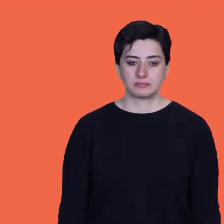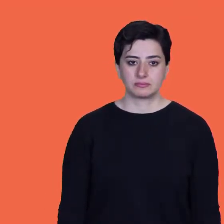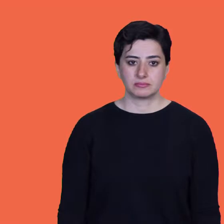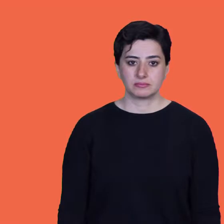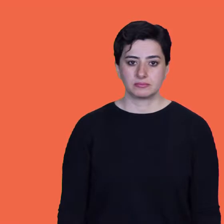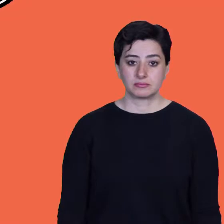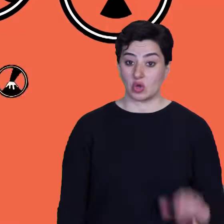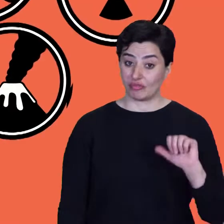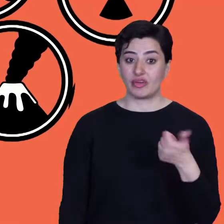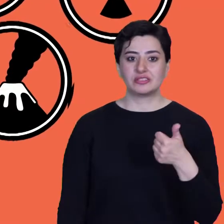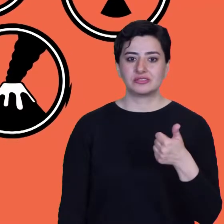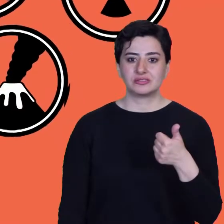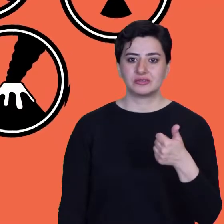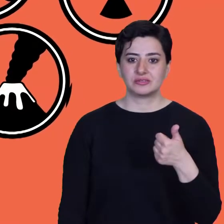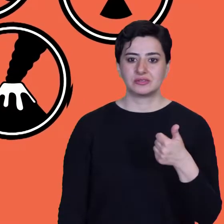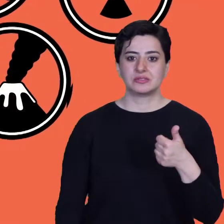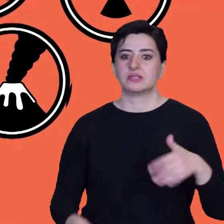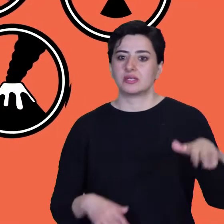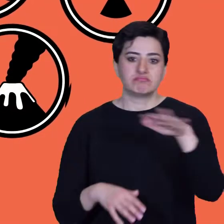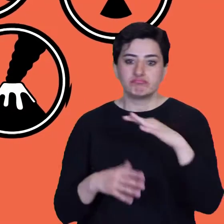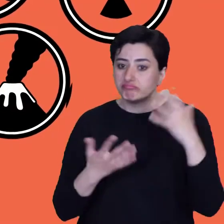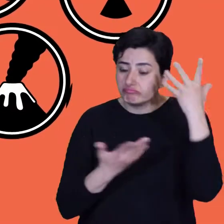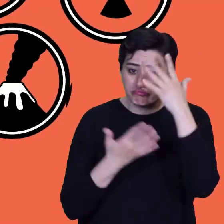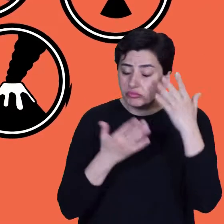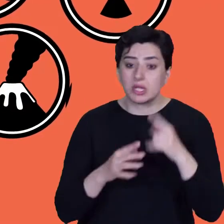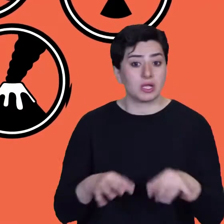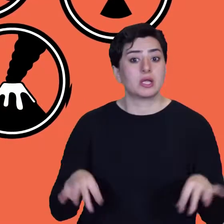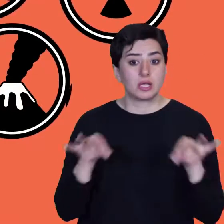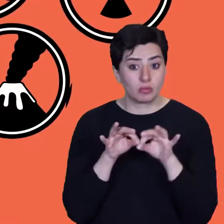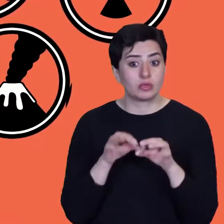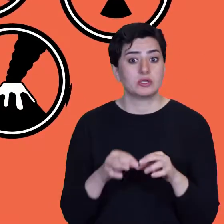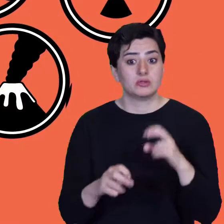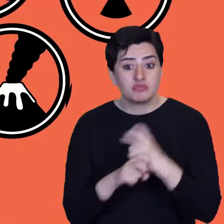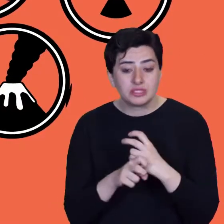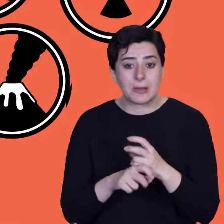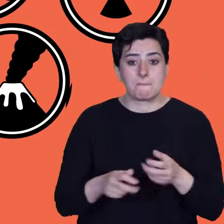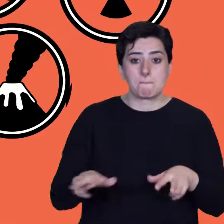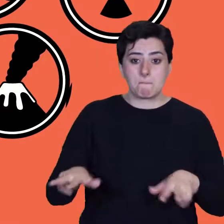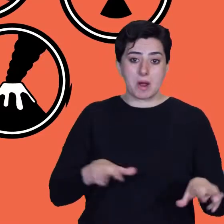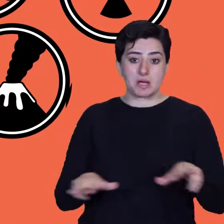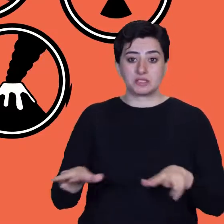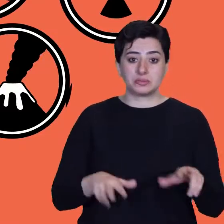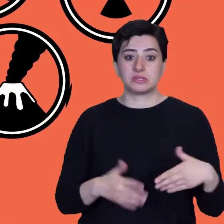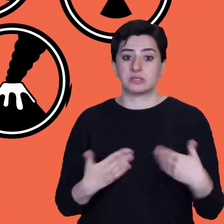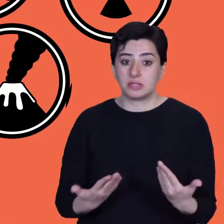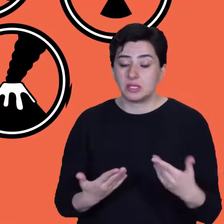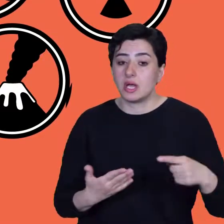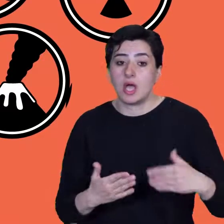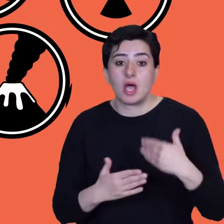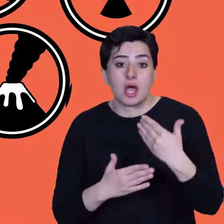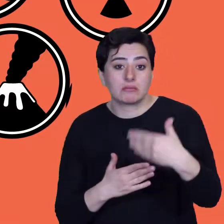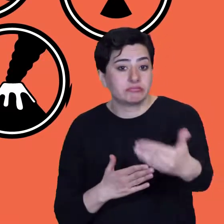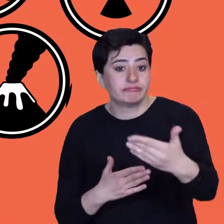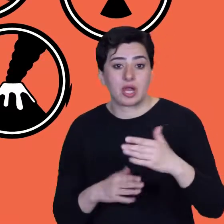symbols within them. First, it emphasises the importance of disaster risk management as opposed to disaster management.